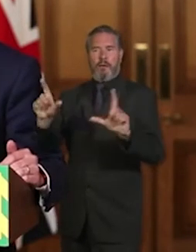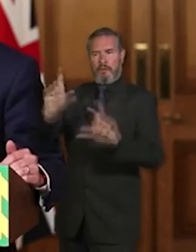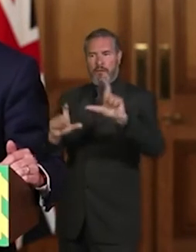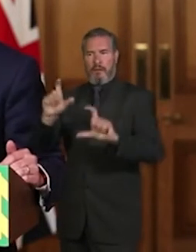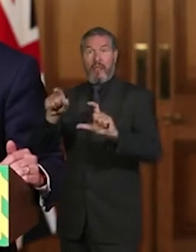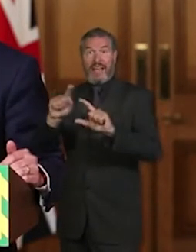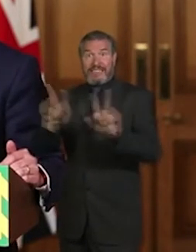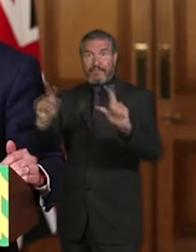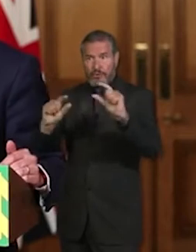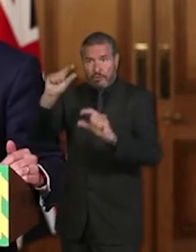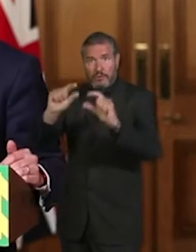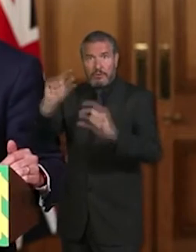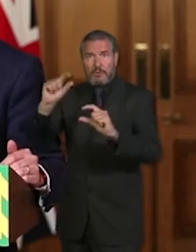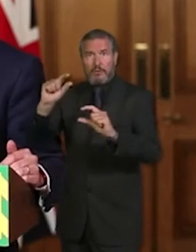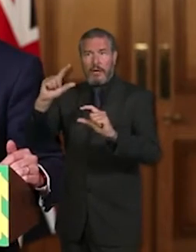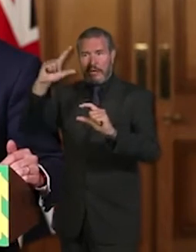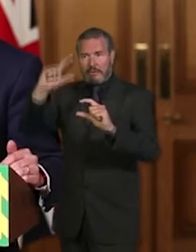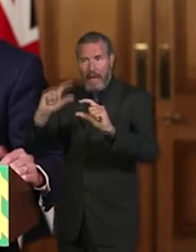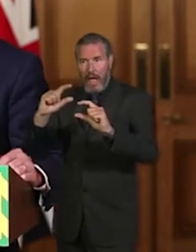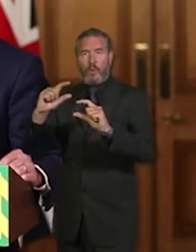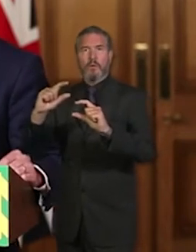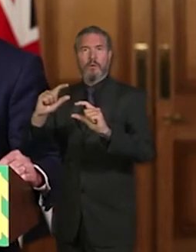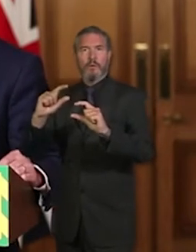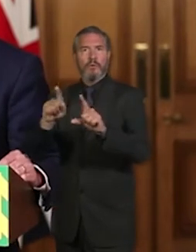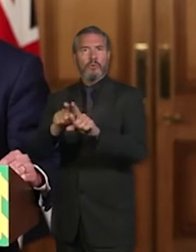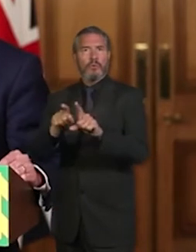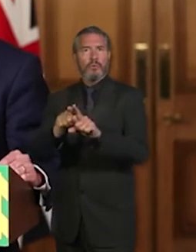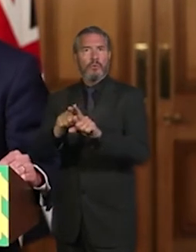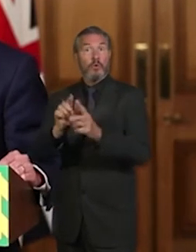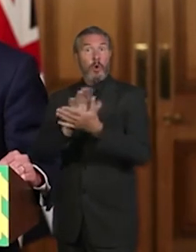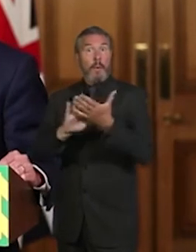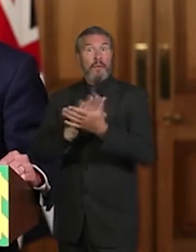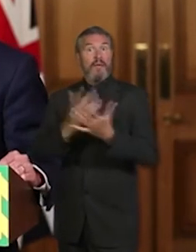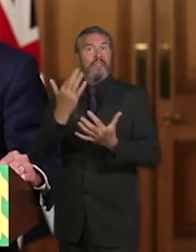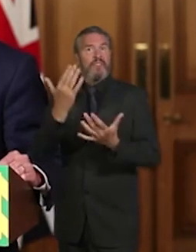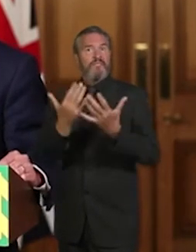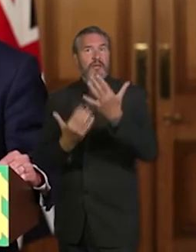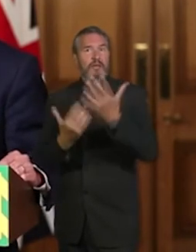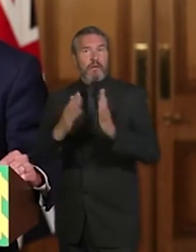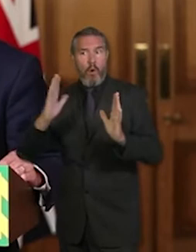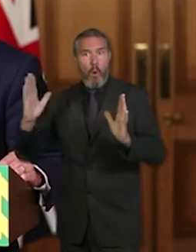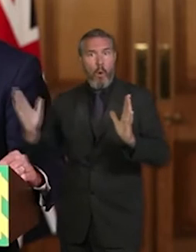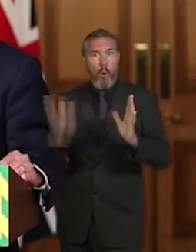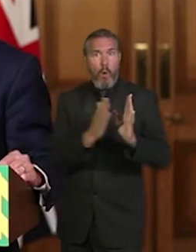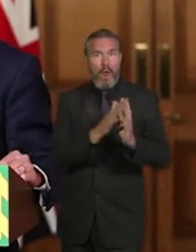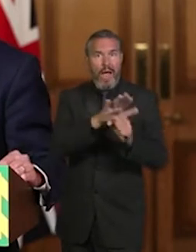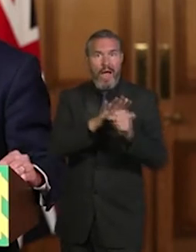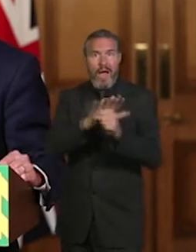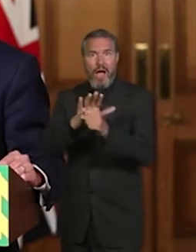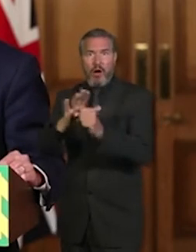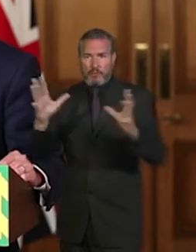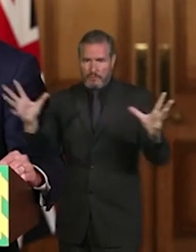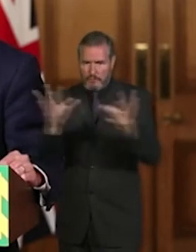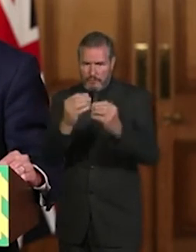right down as well. So when you look across the board, it is clear that coronavirus is